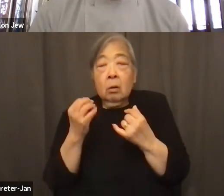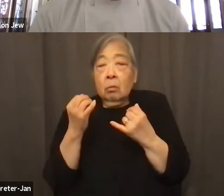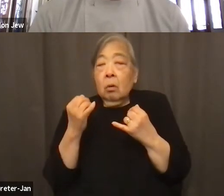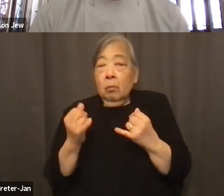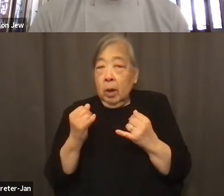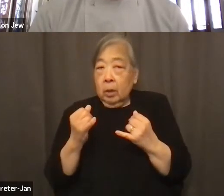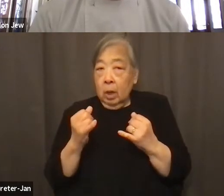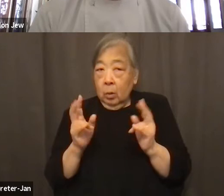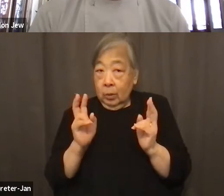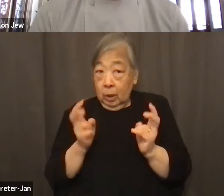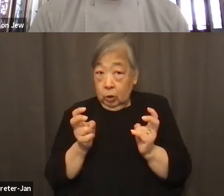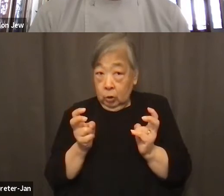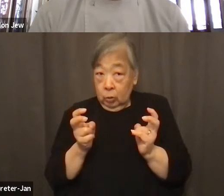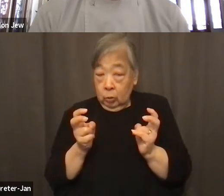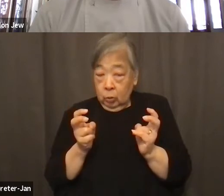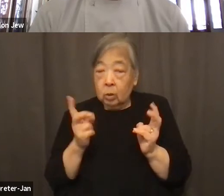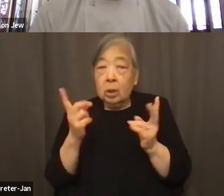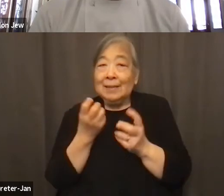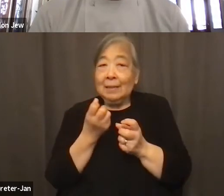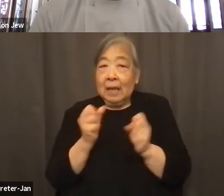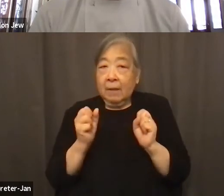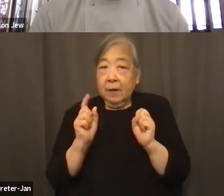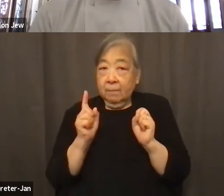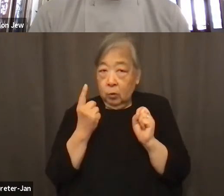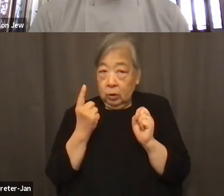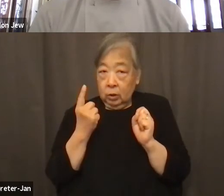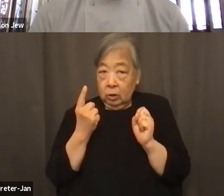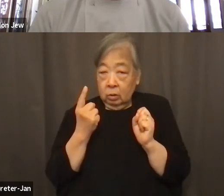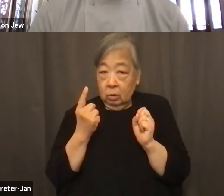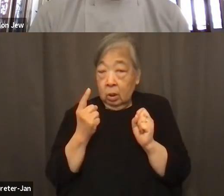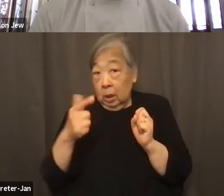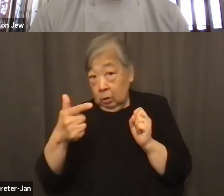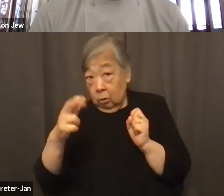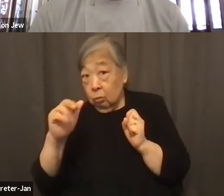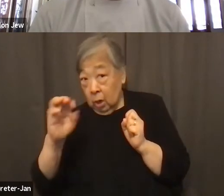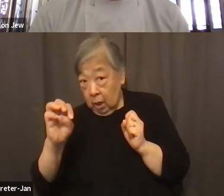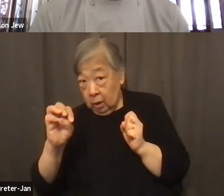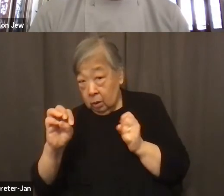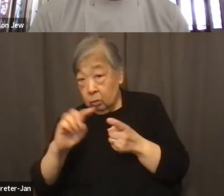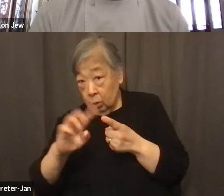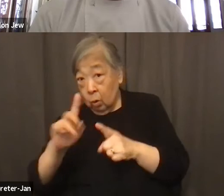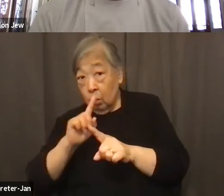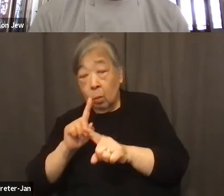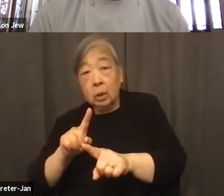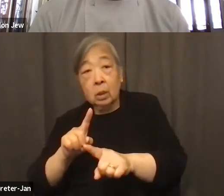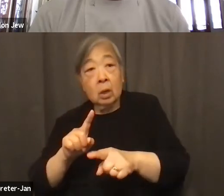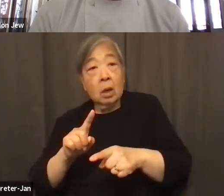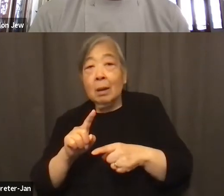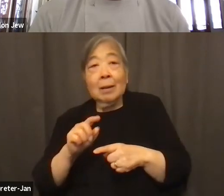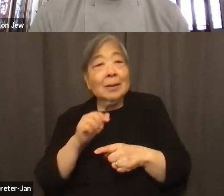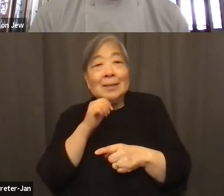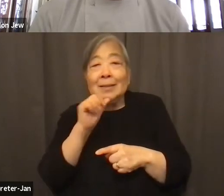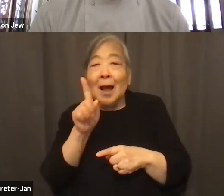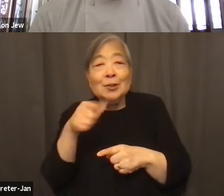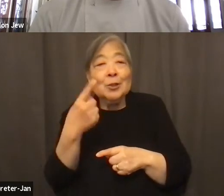is safety first. As to your point and to Grace point as well, we didn't just hit one virus. We